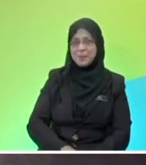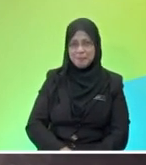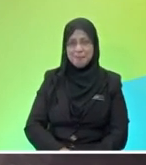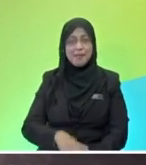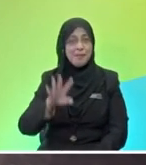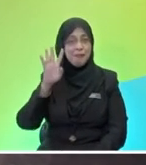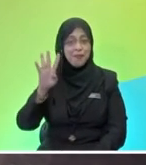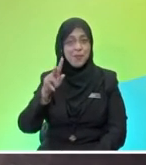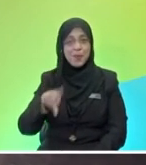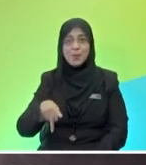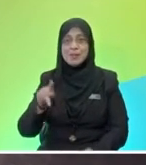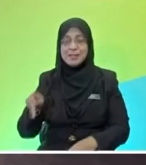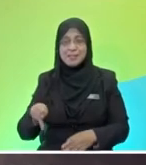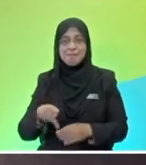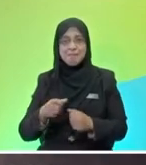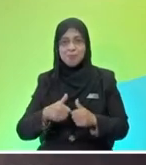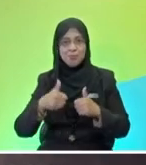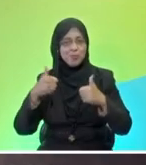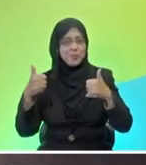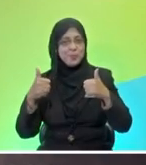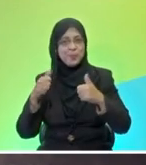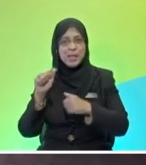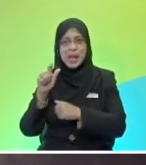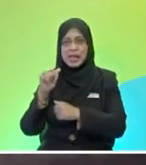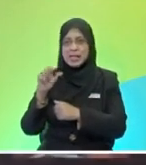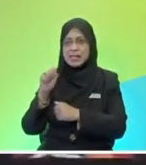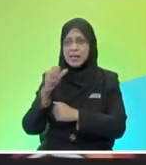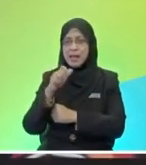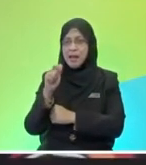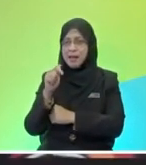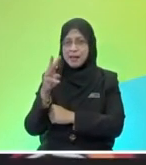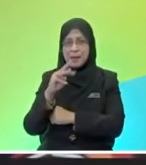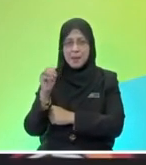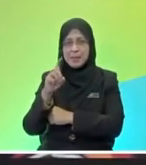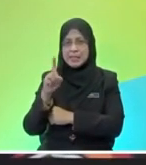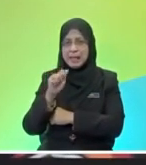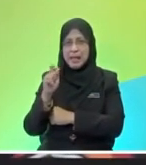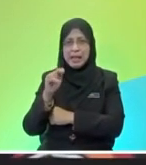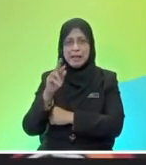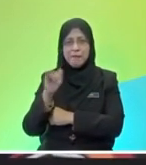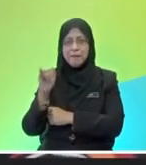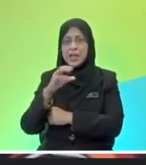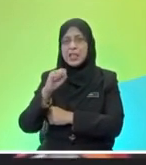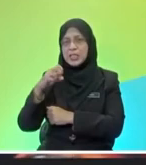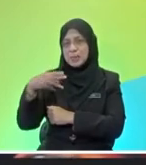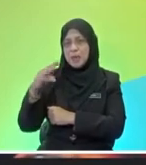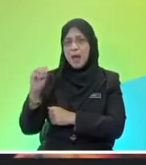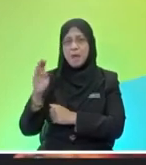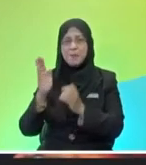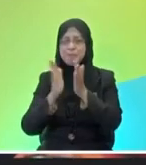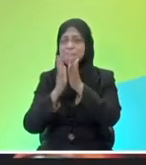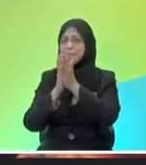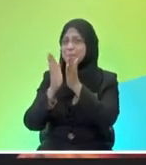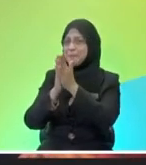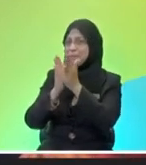four pupils you all have been amazing you are elisa adam zarik as well as shiva beautiful beautiful well done to